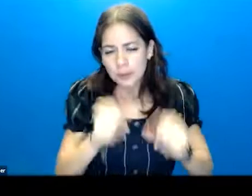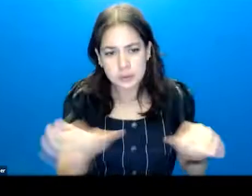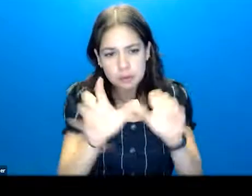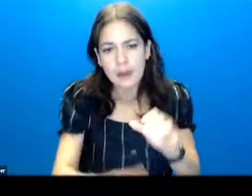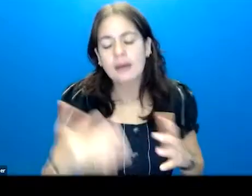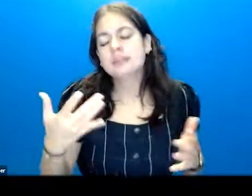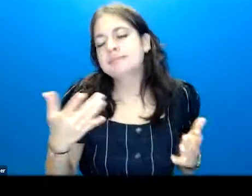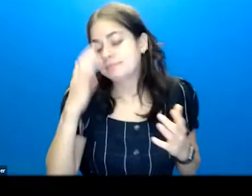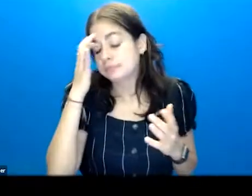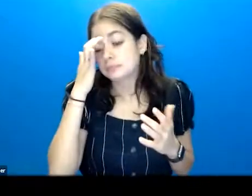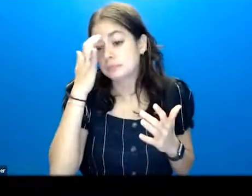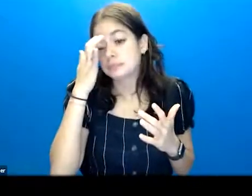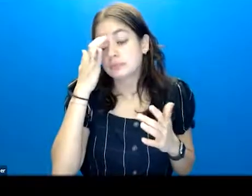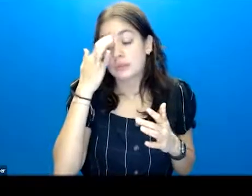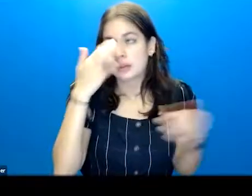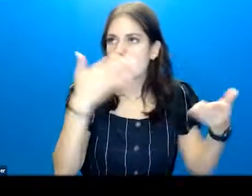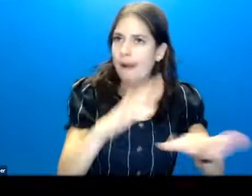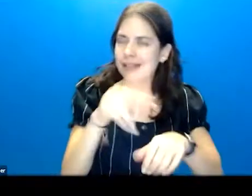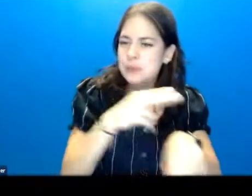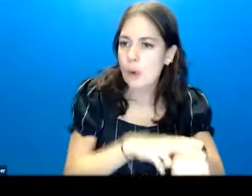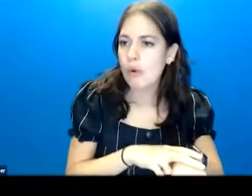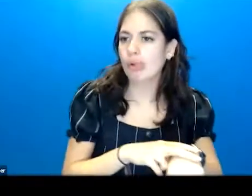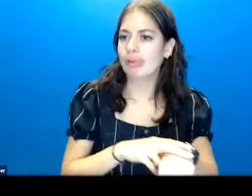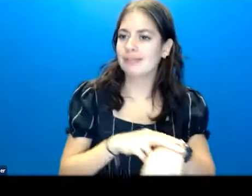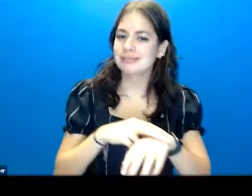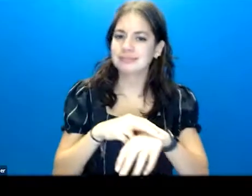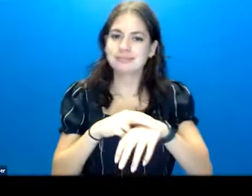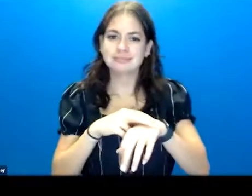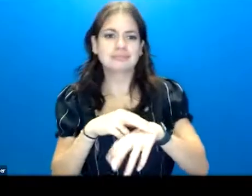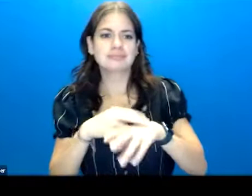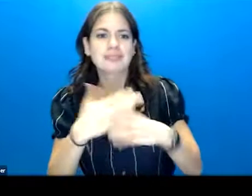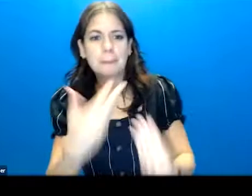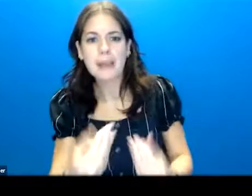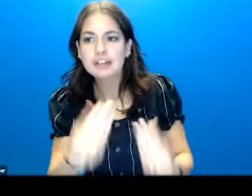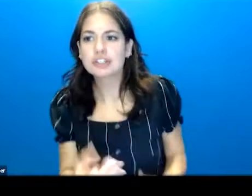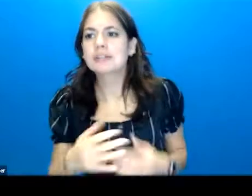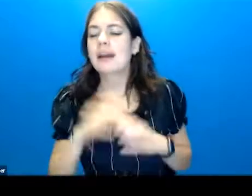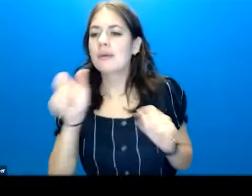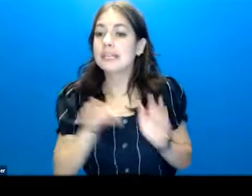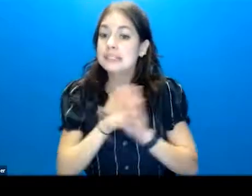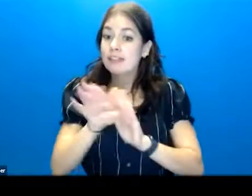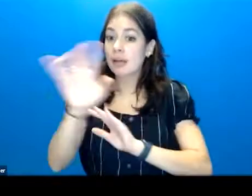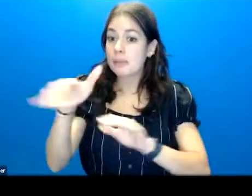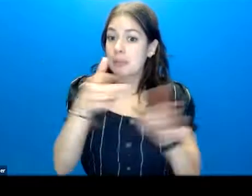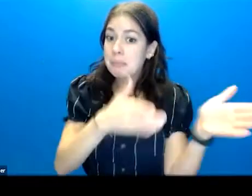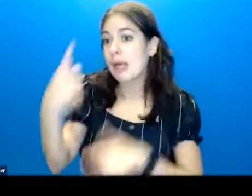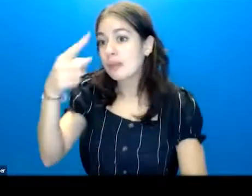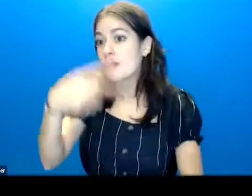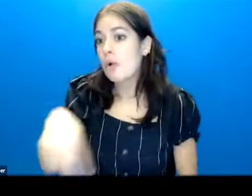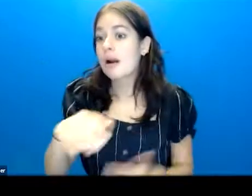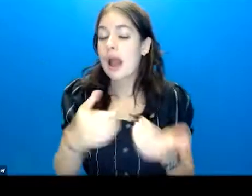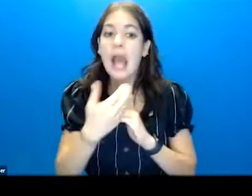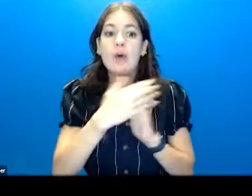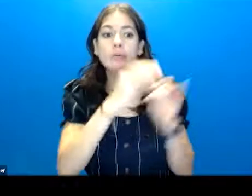normal and comforting. And then we can develop a plan for how the